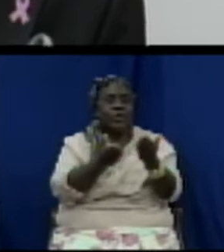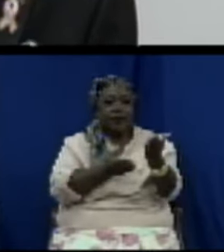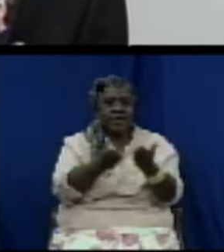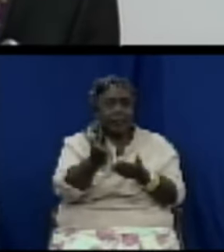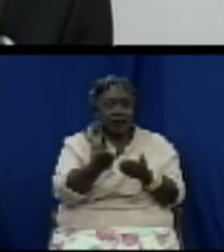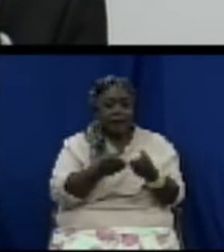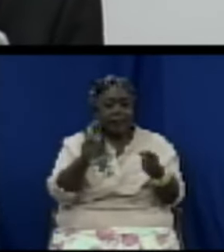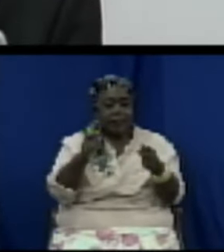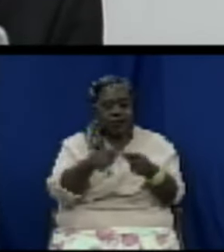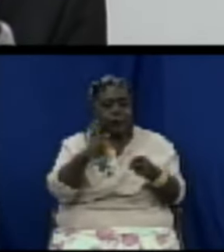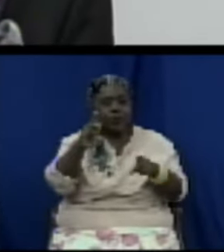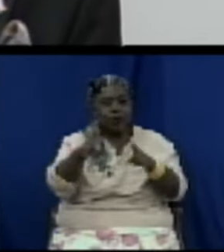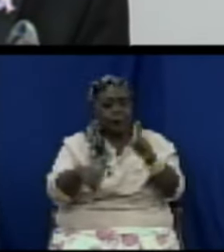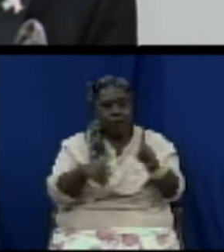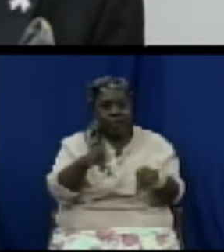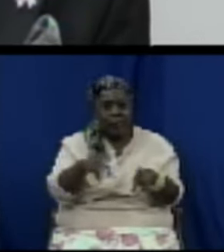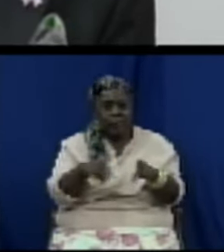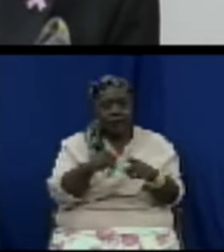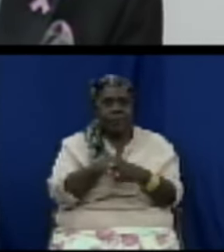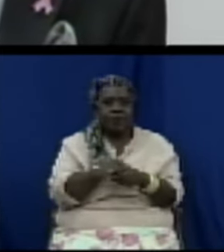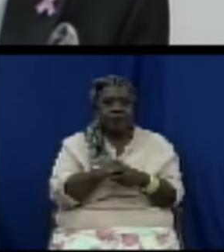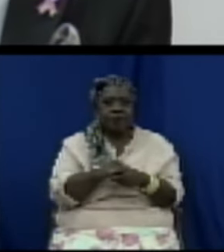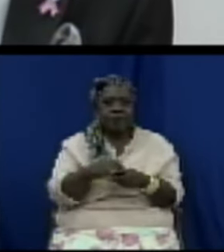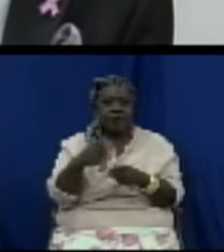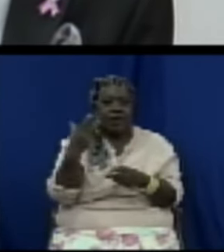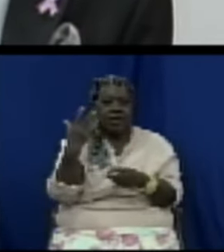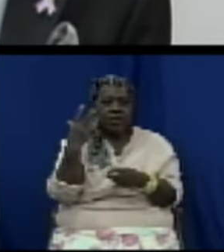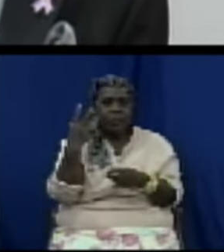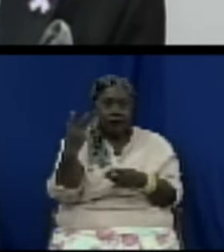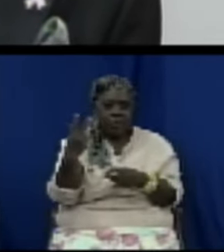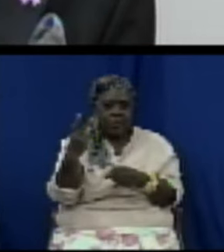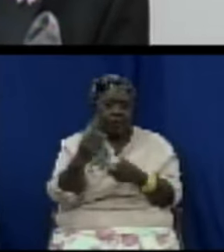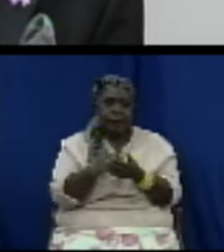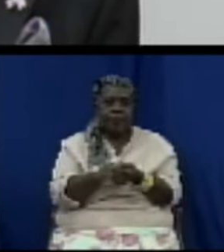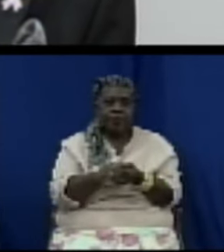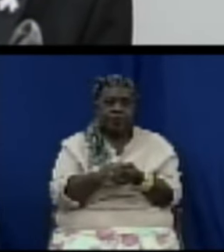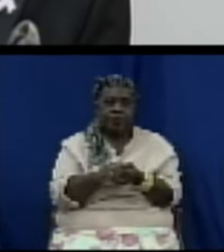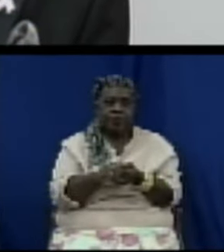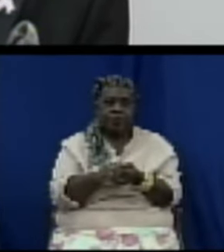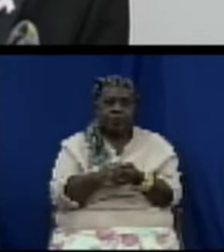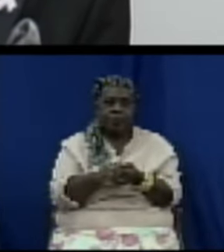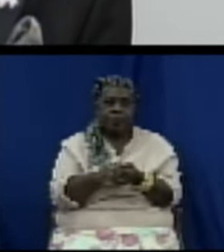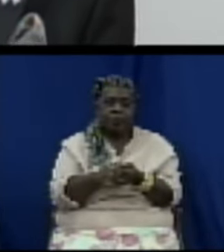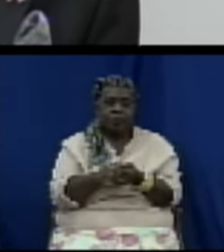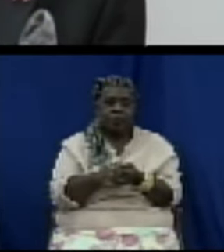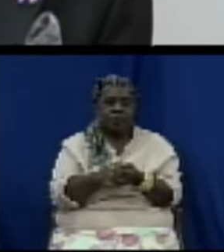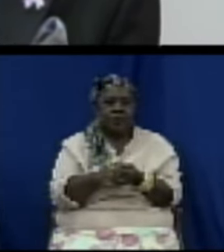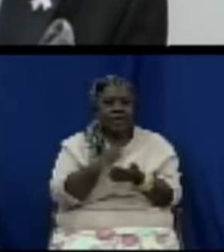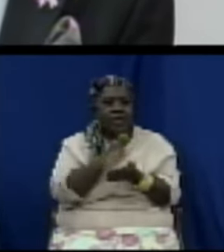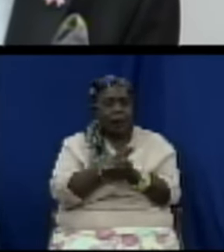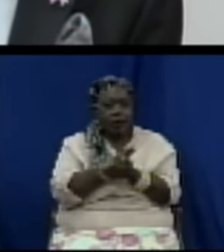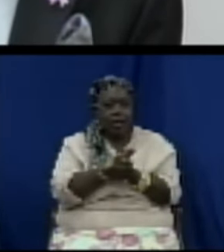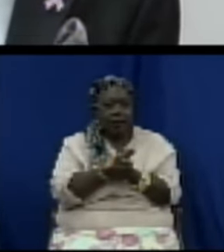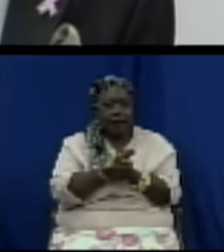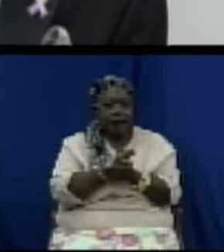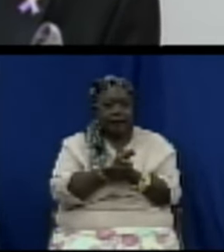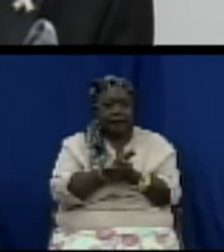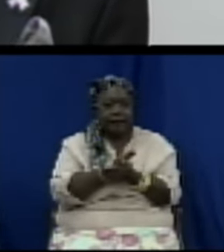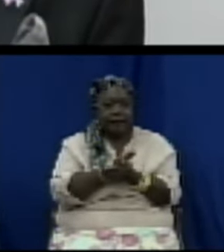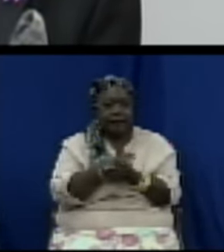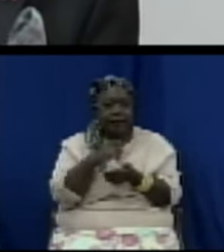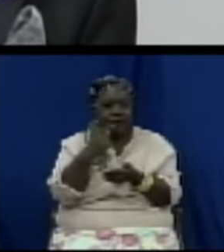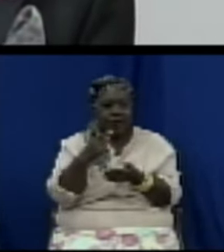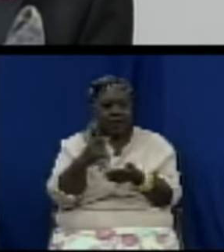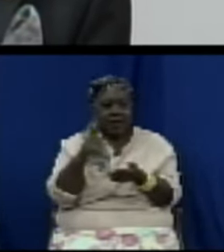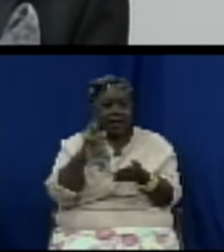consumers three another objective is the prohibition